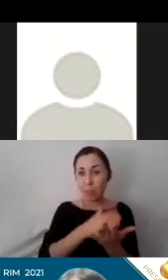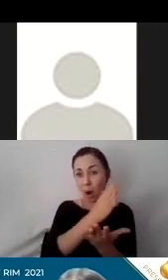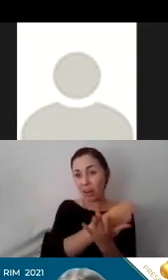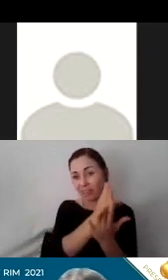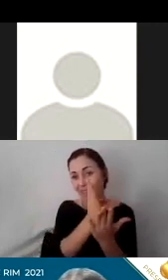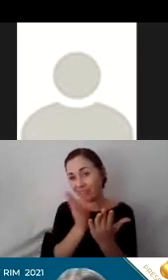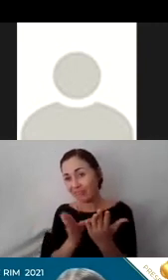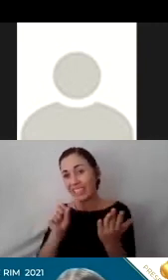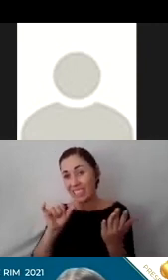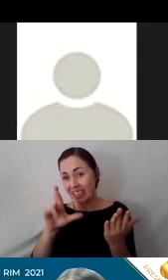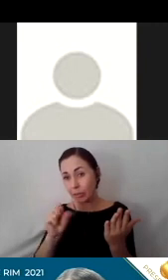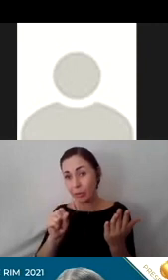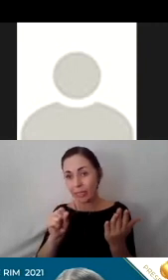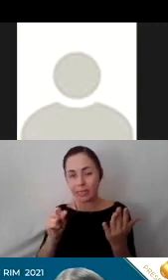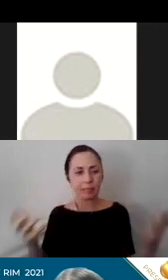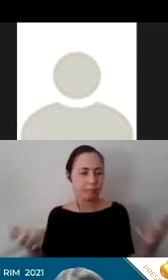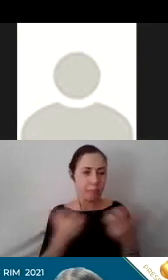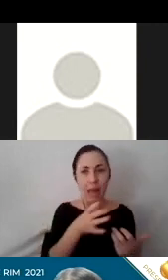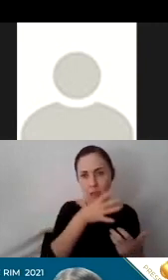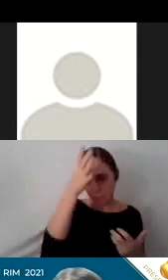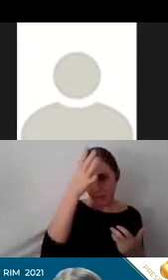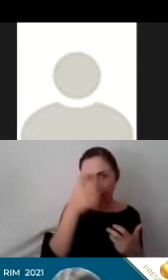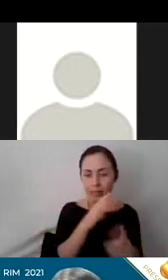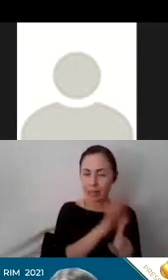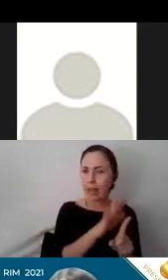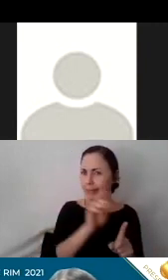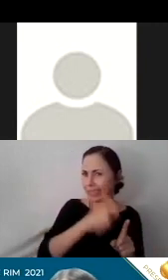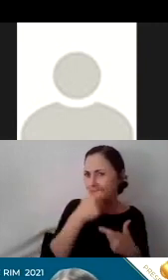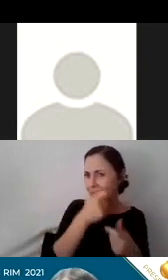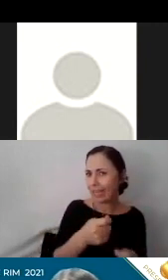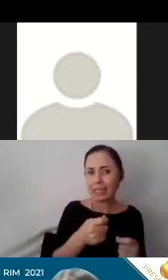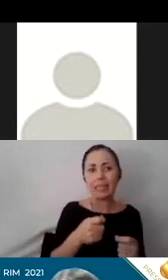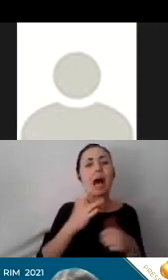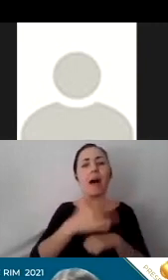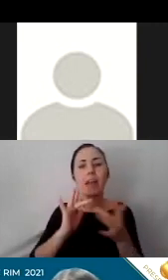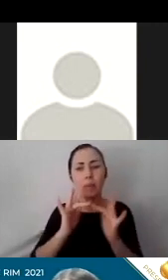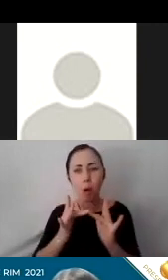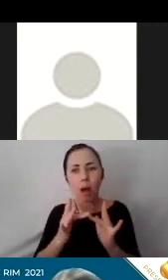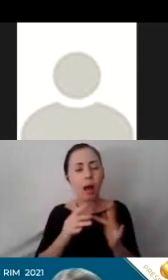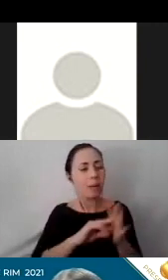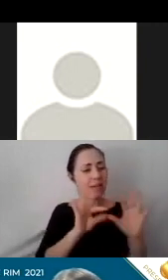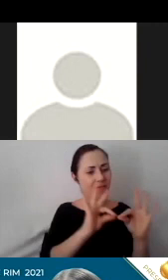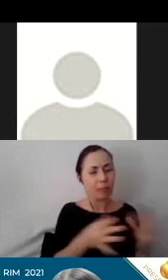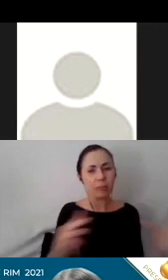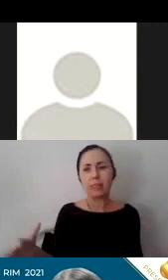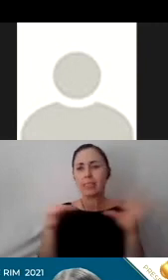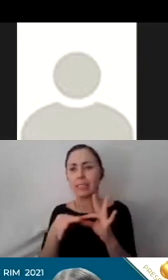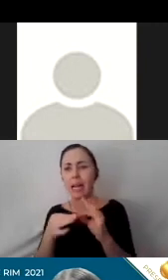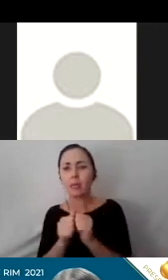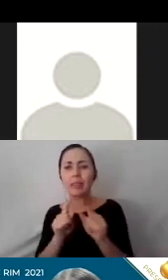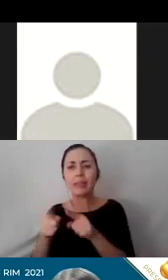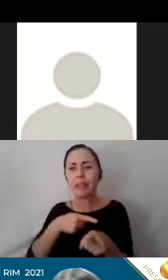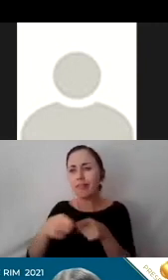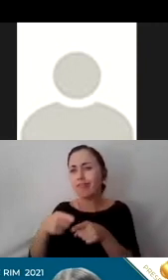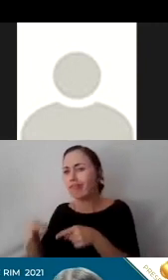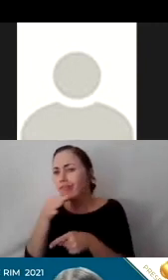on parent interests, is accessible online, and connects families with experts on various topics that families and